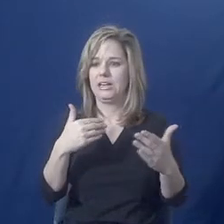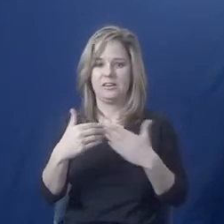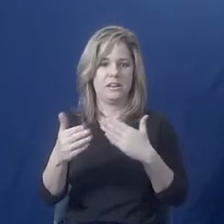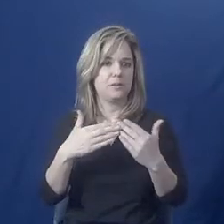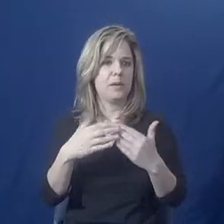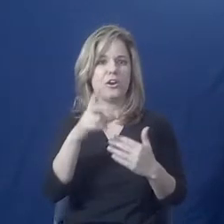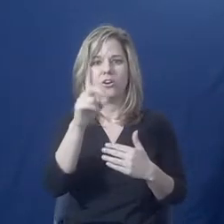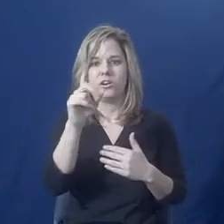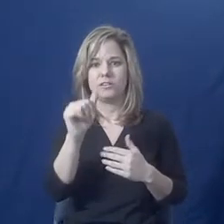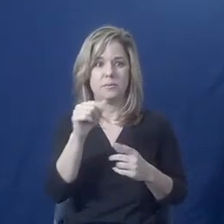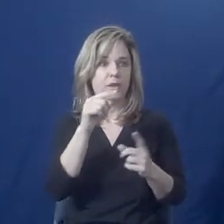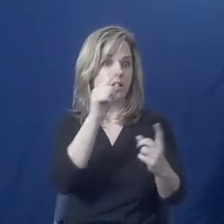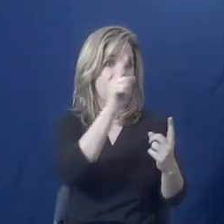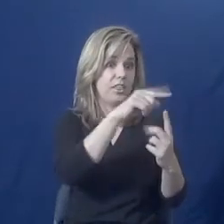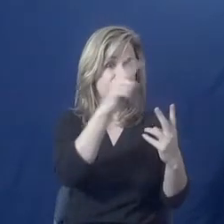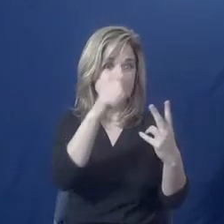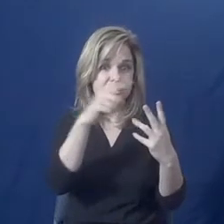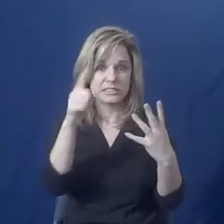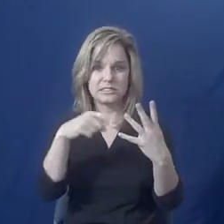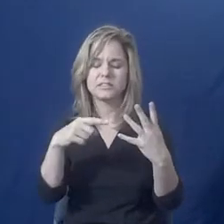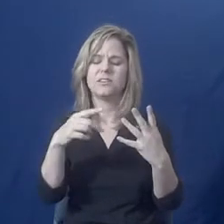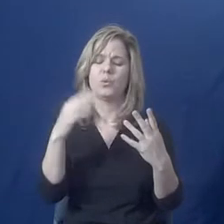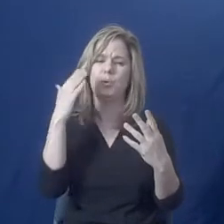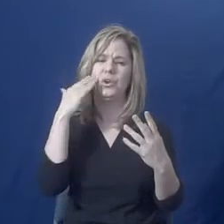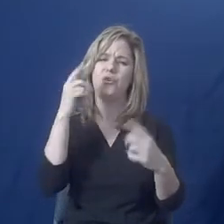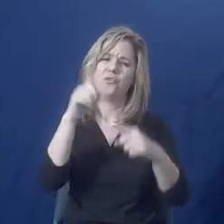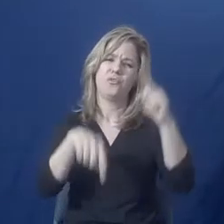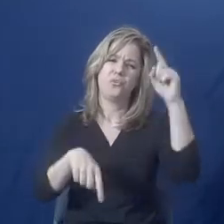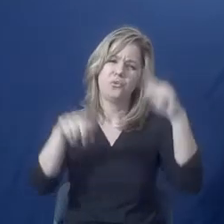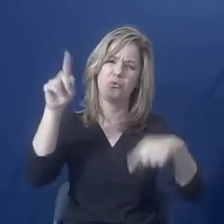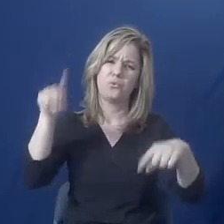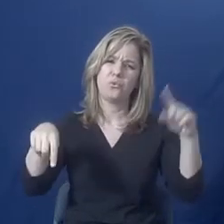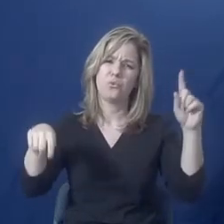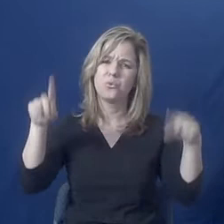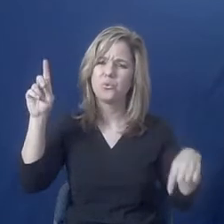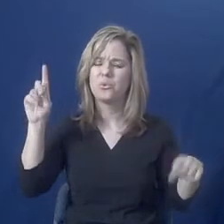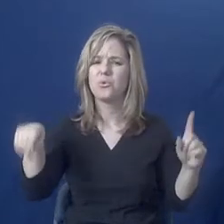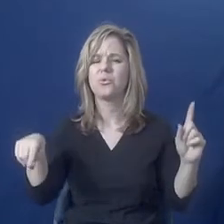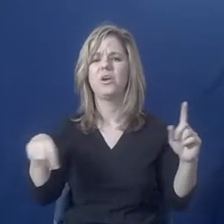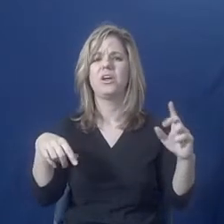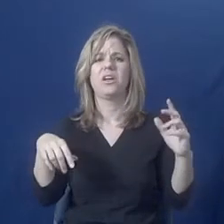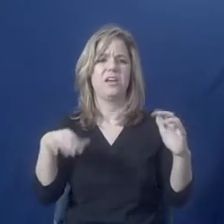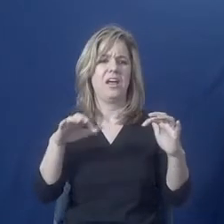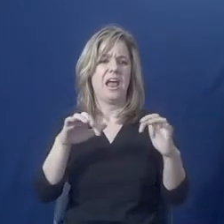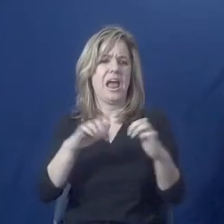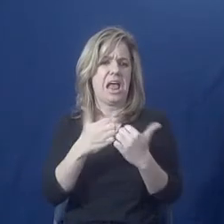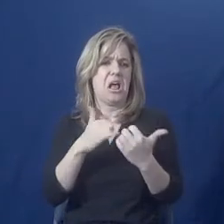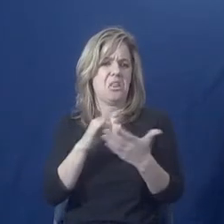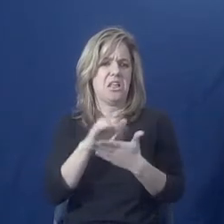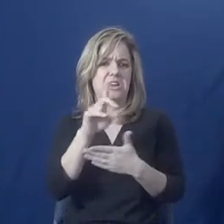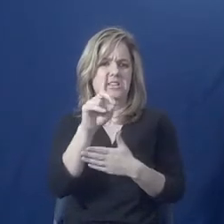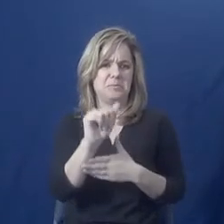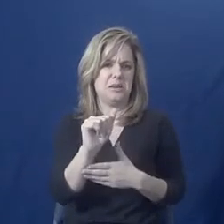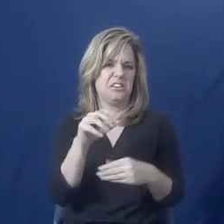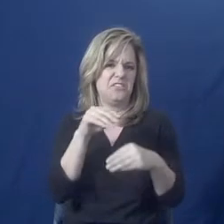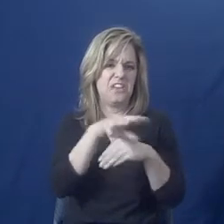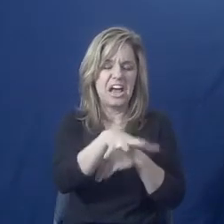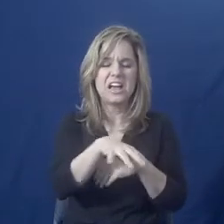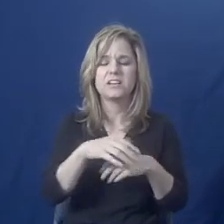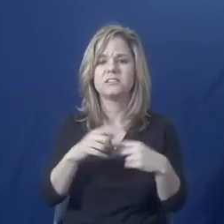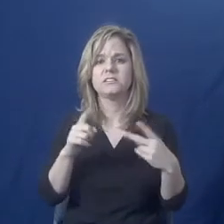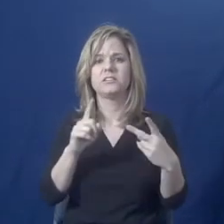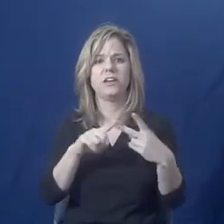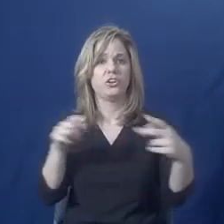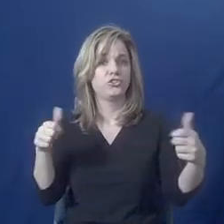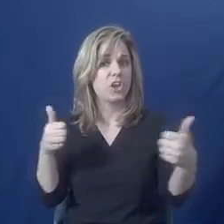there is humongous variation about how disabilities affect people and